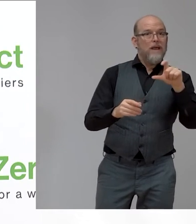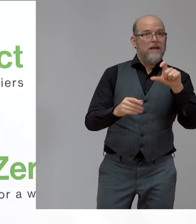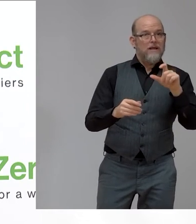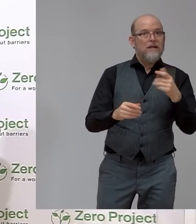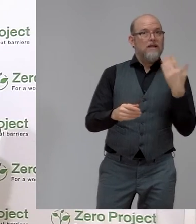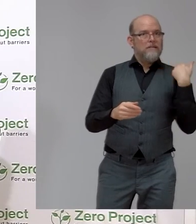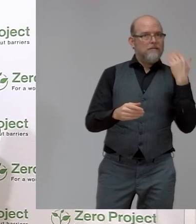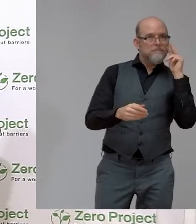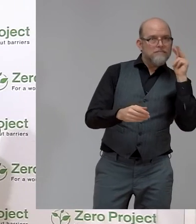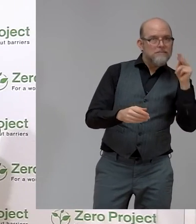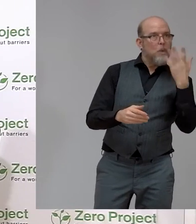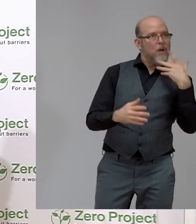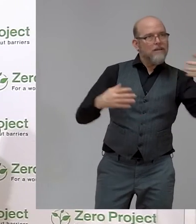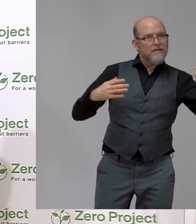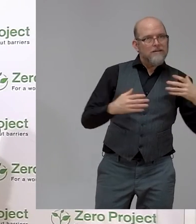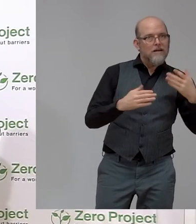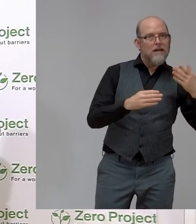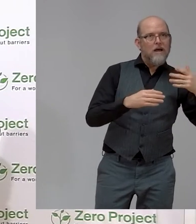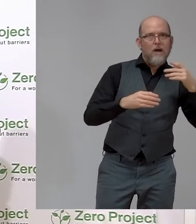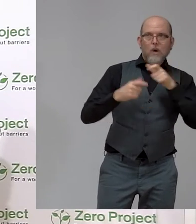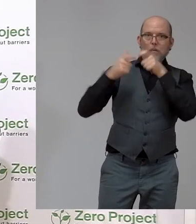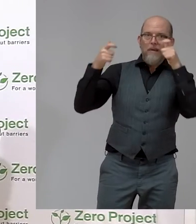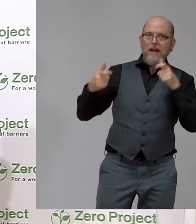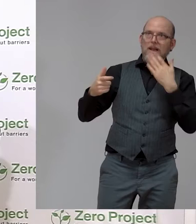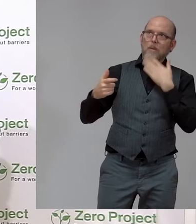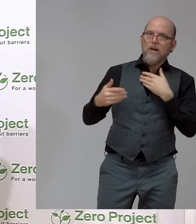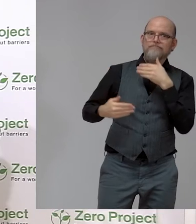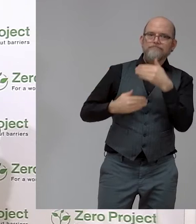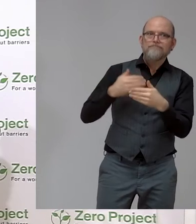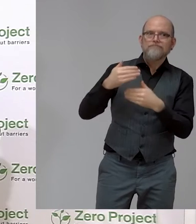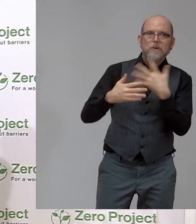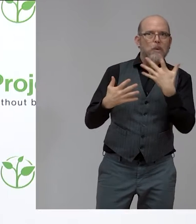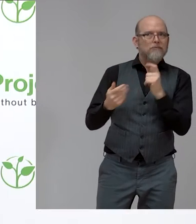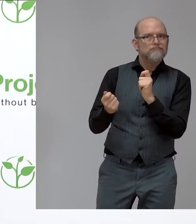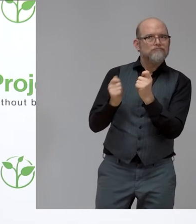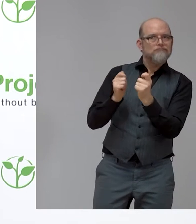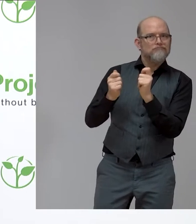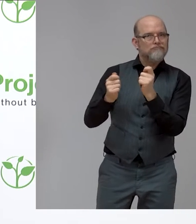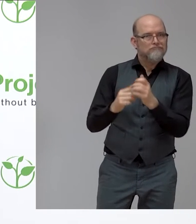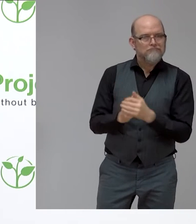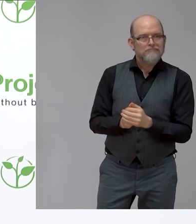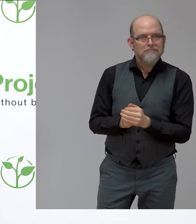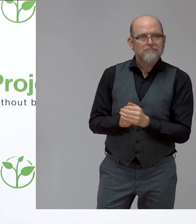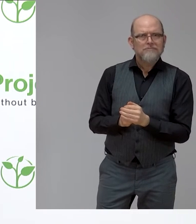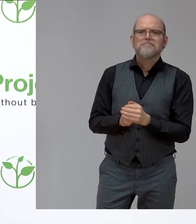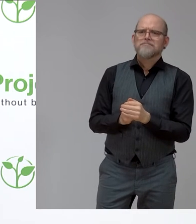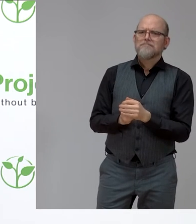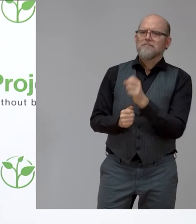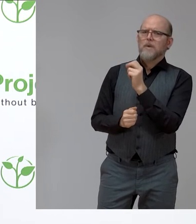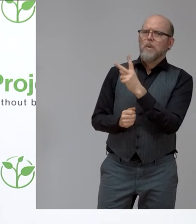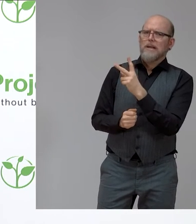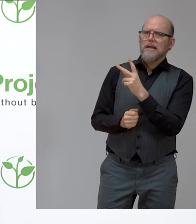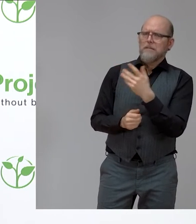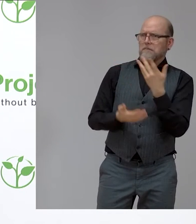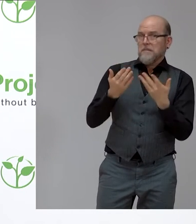Thank you. If you had one or maybe two advices, I'm sure there's many peers in human resources department